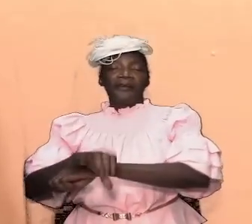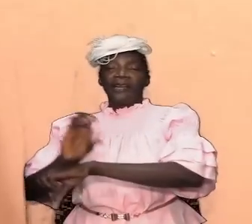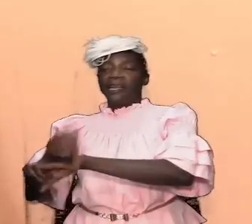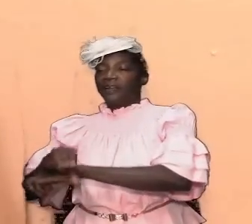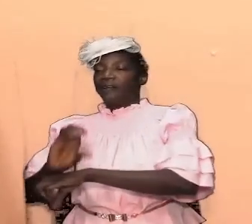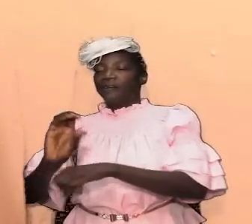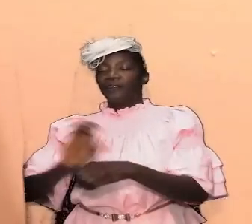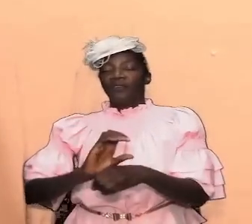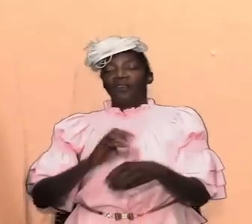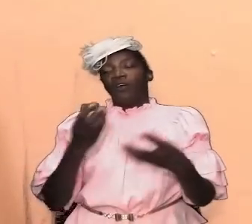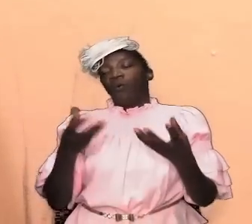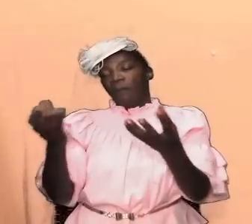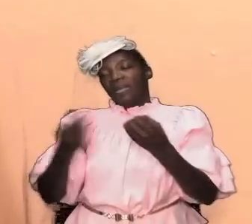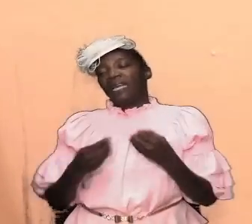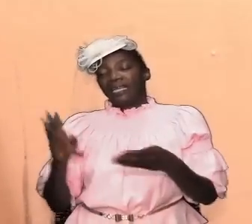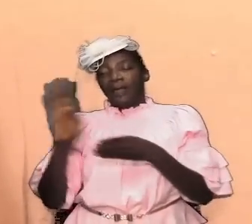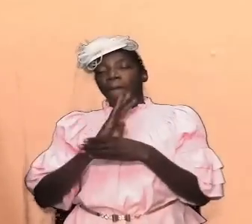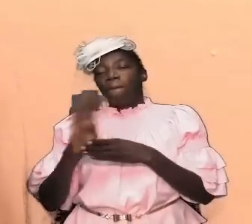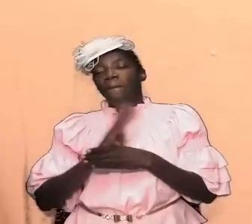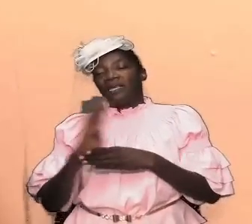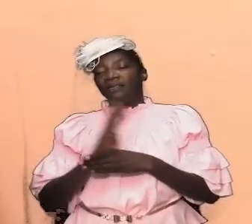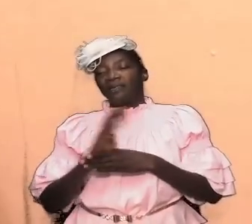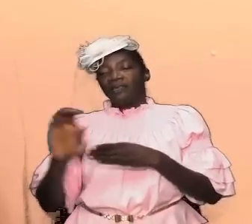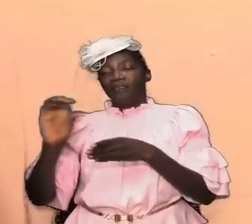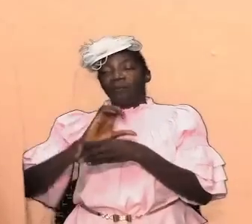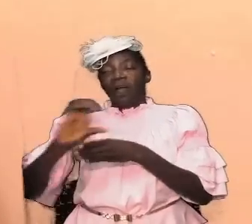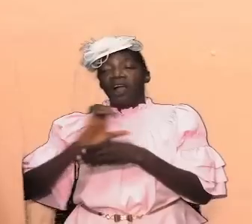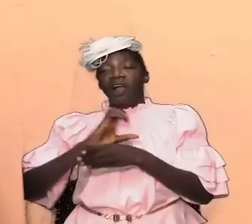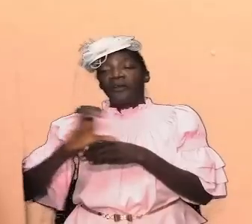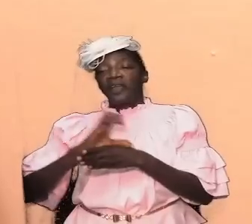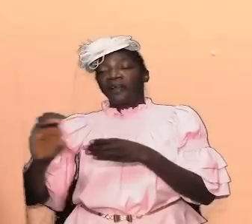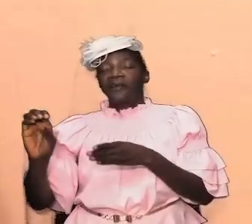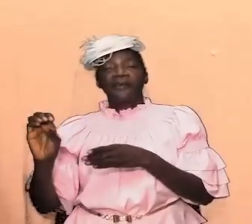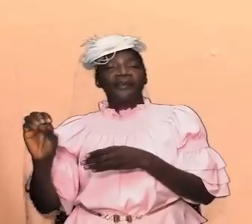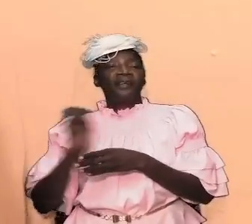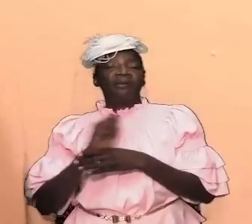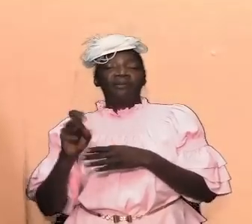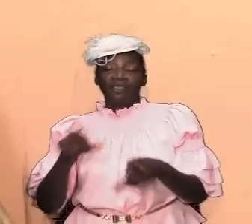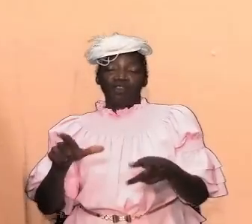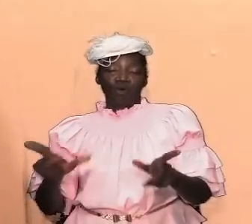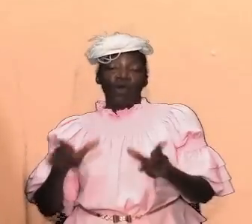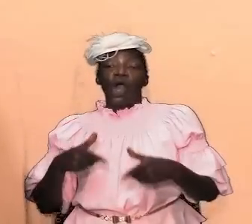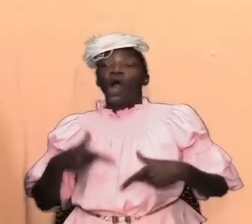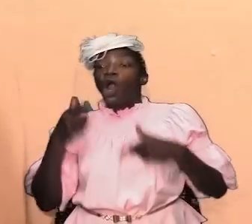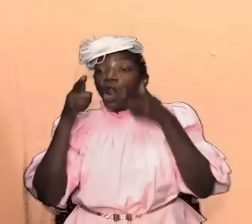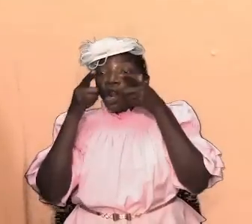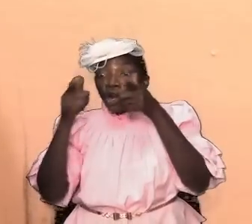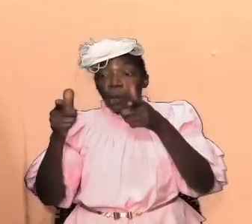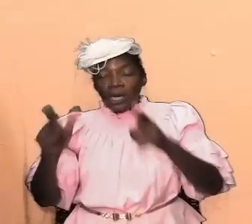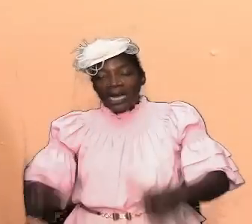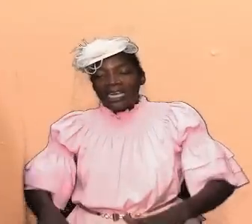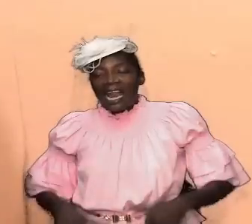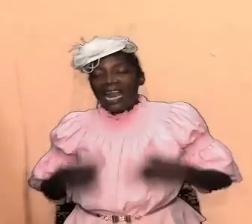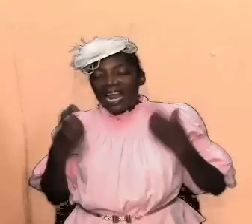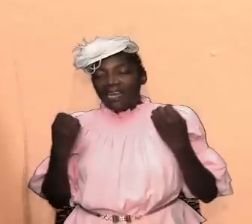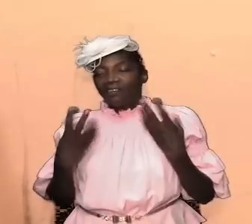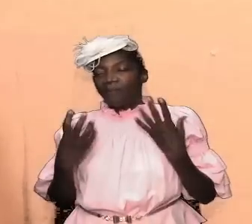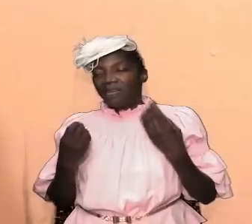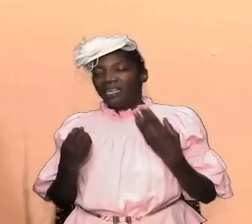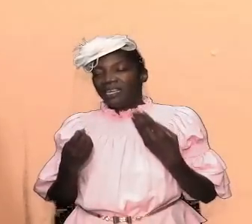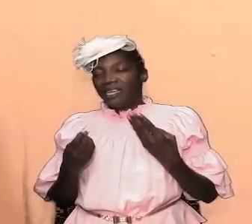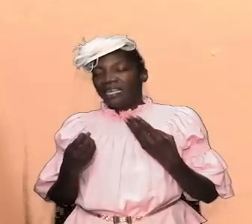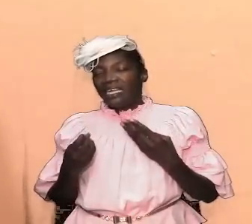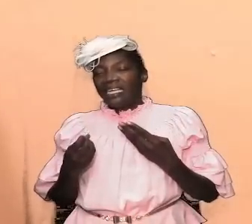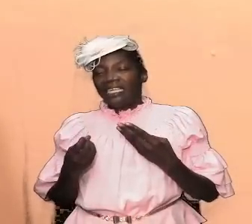what i achieve in business so that if you look at the lives of many we can easily